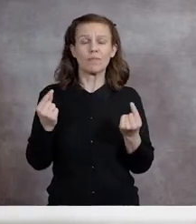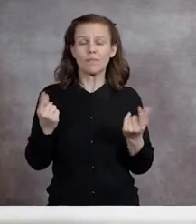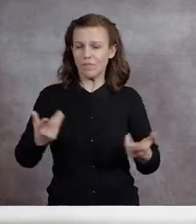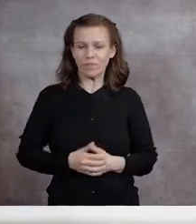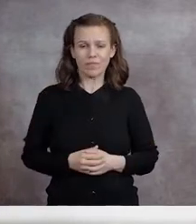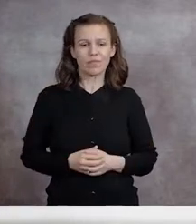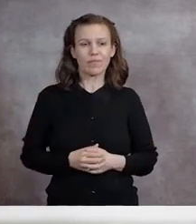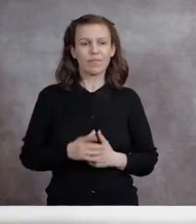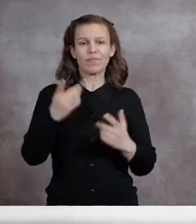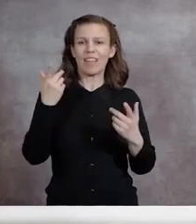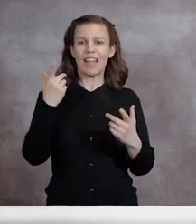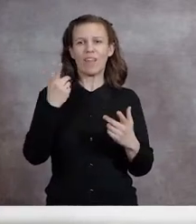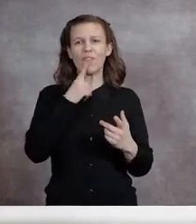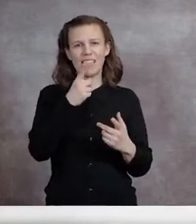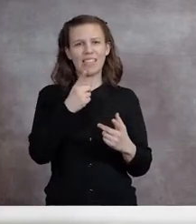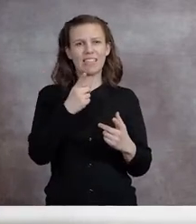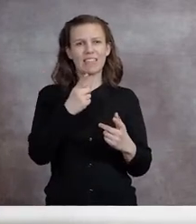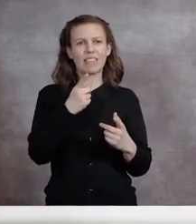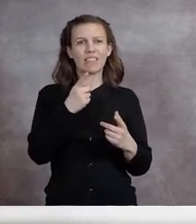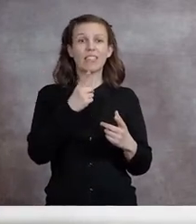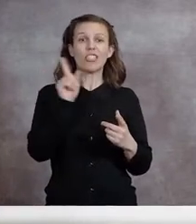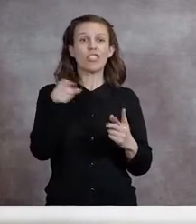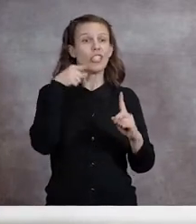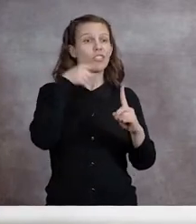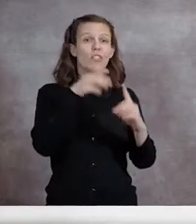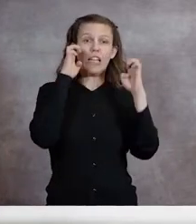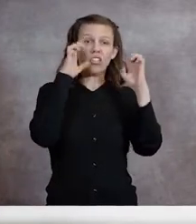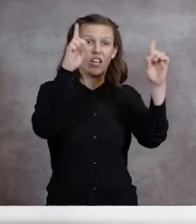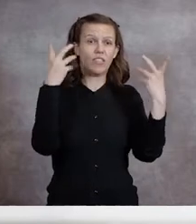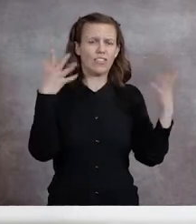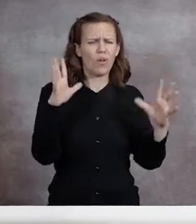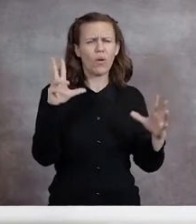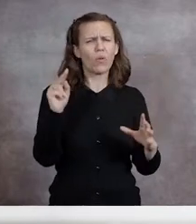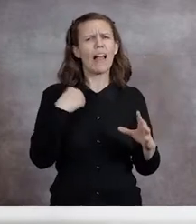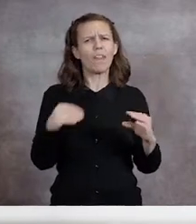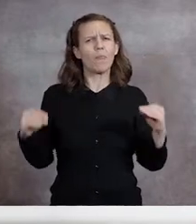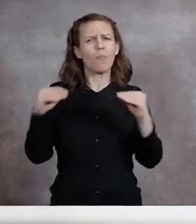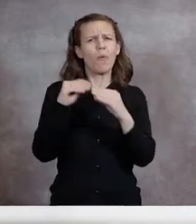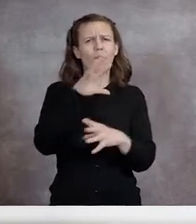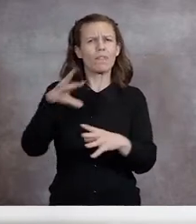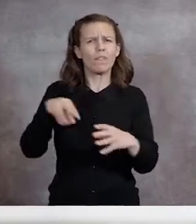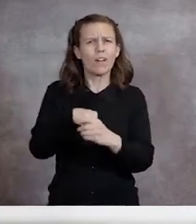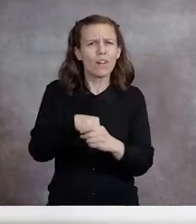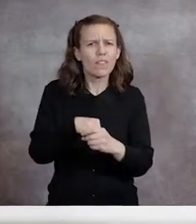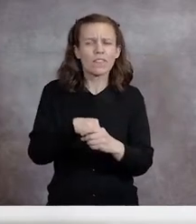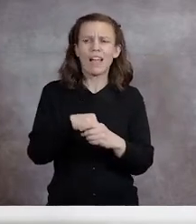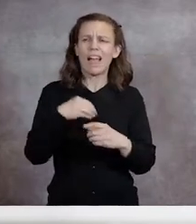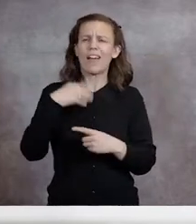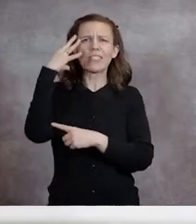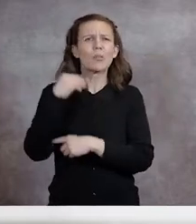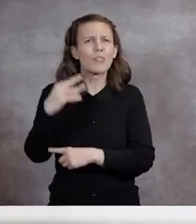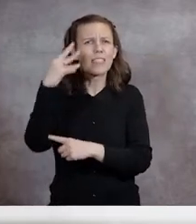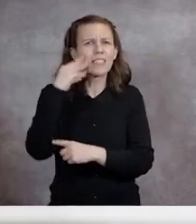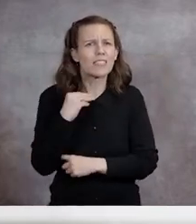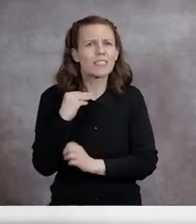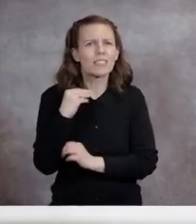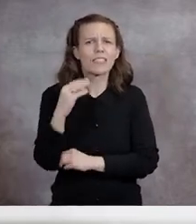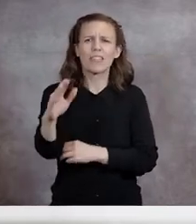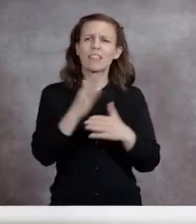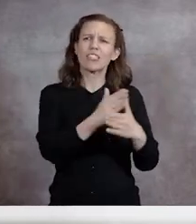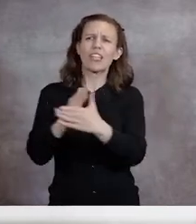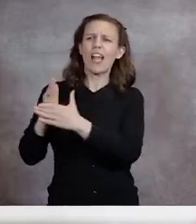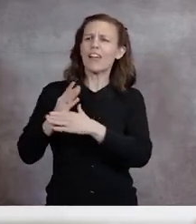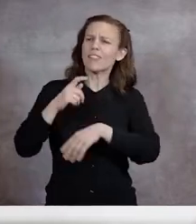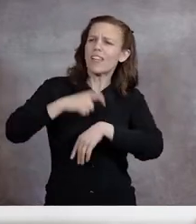it is about so much more than a college education. It is also about a college experience, the